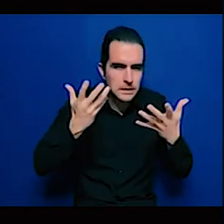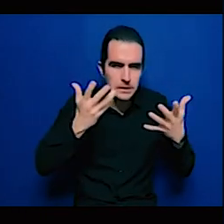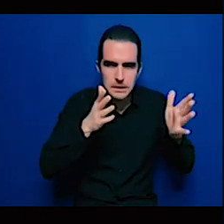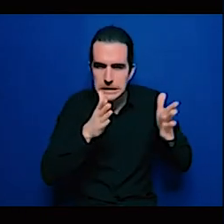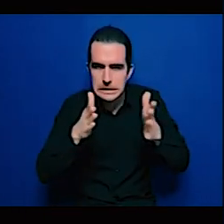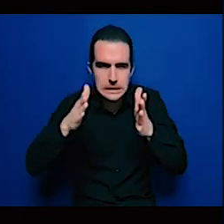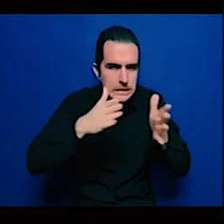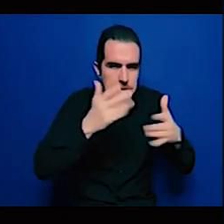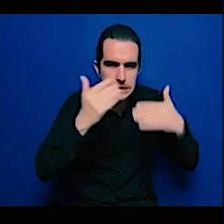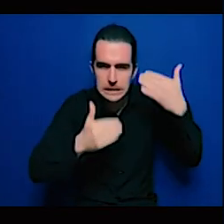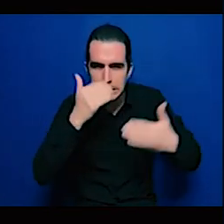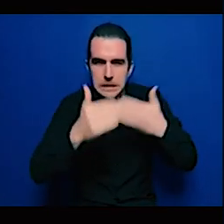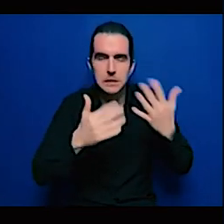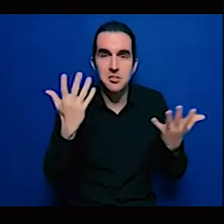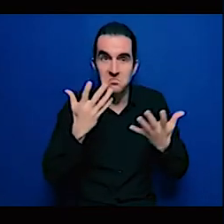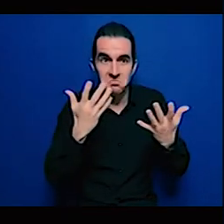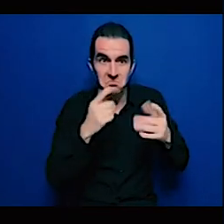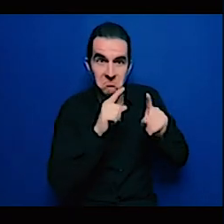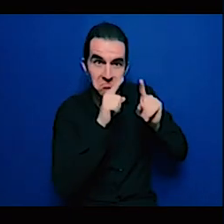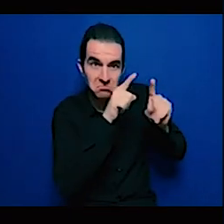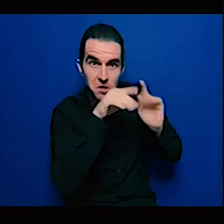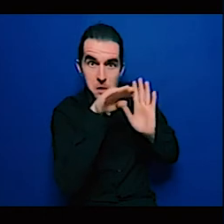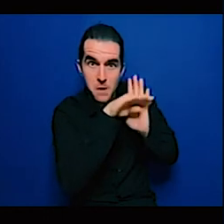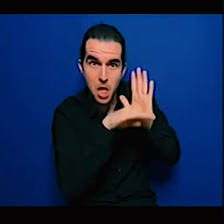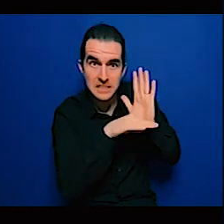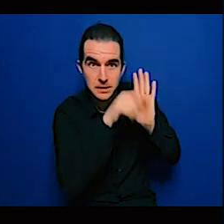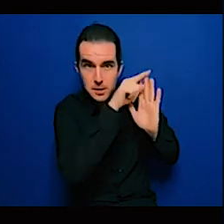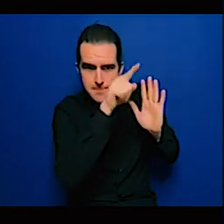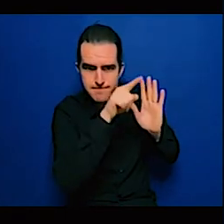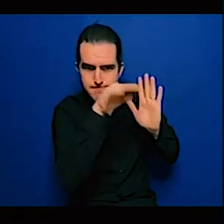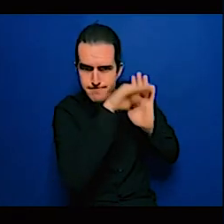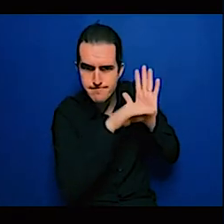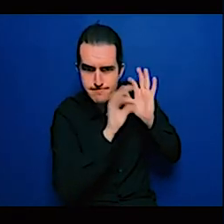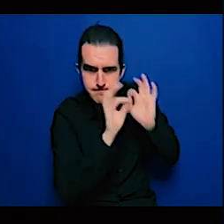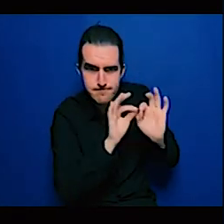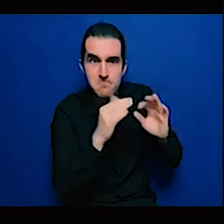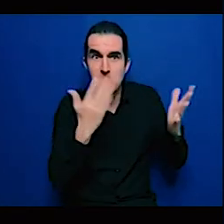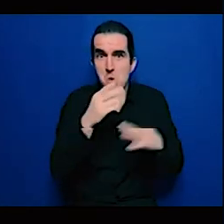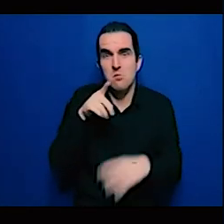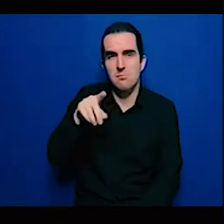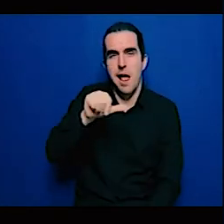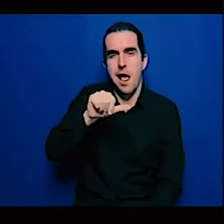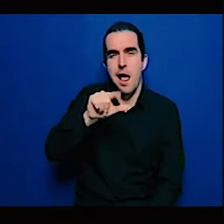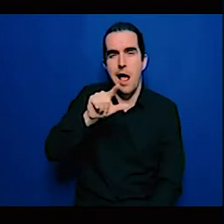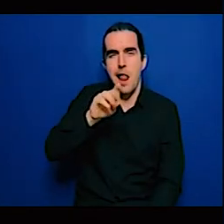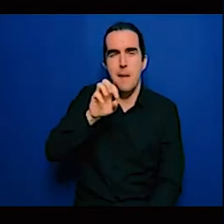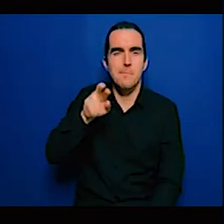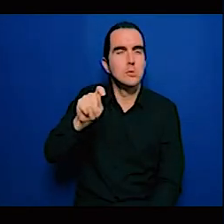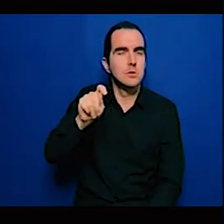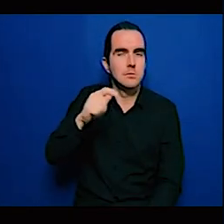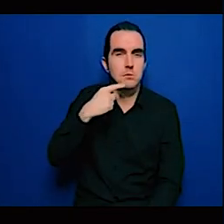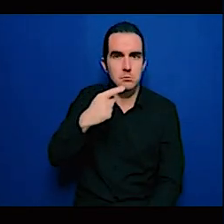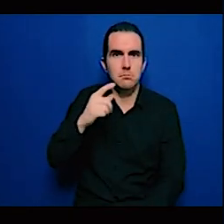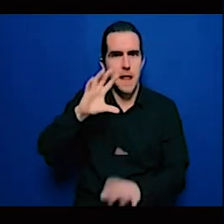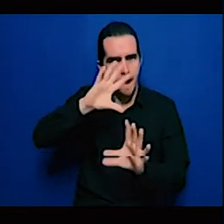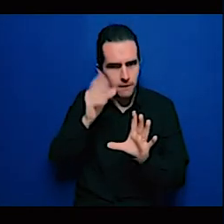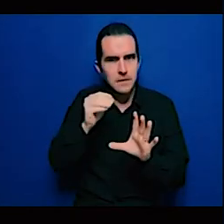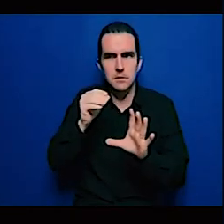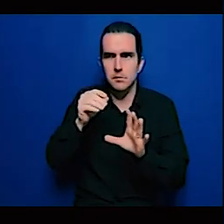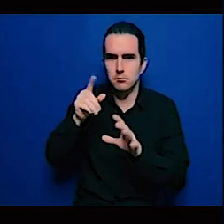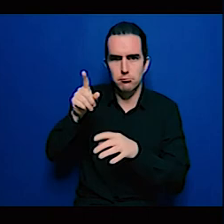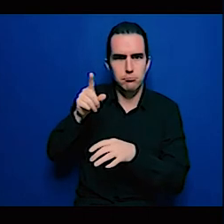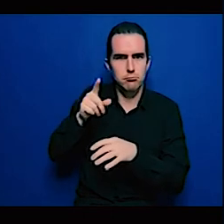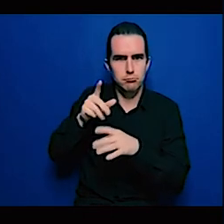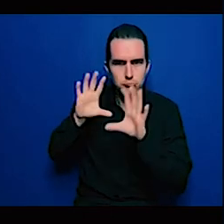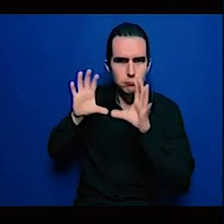move forward in some of this to get the information out because as we said the people who are